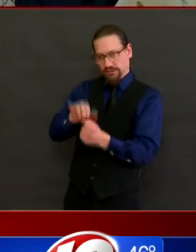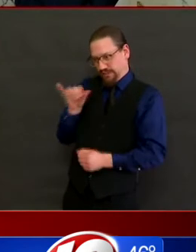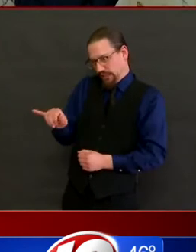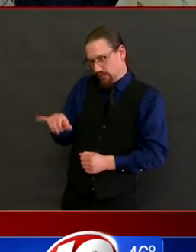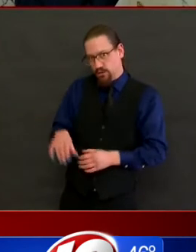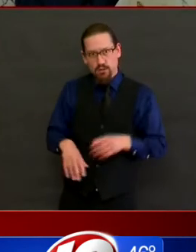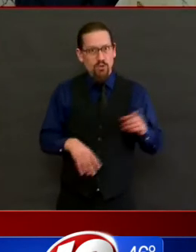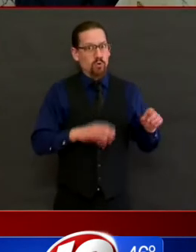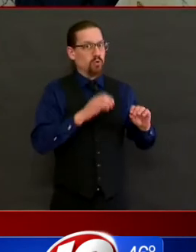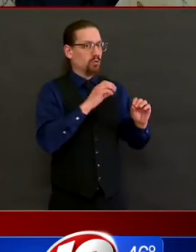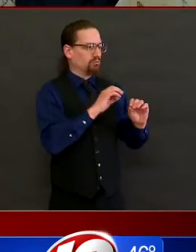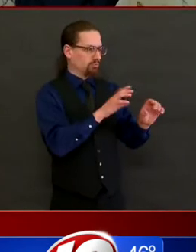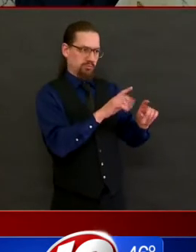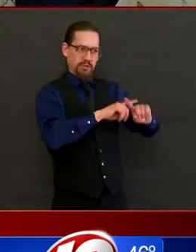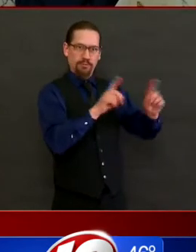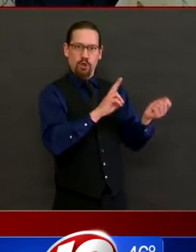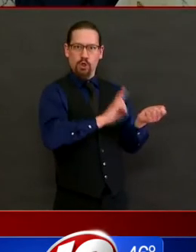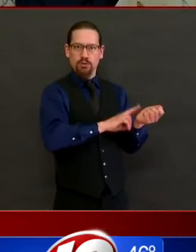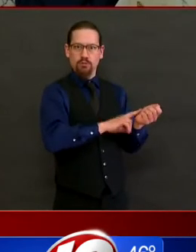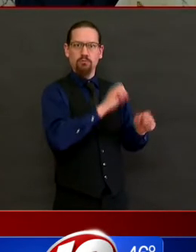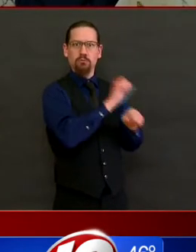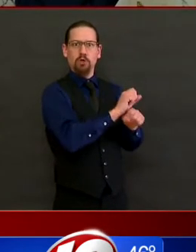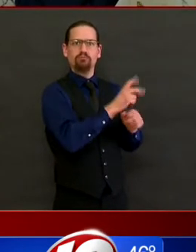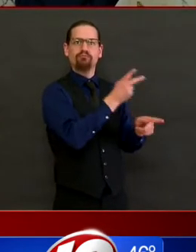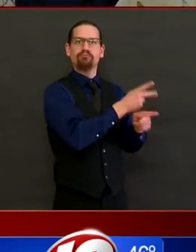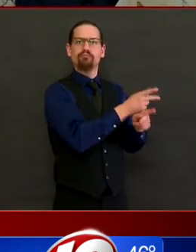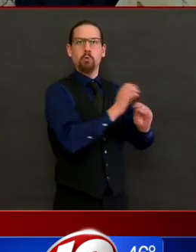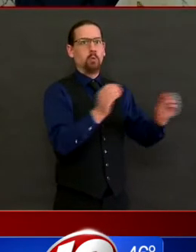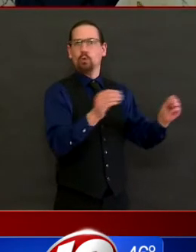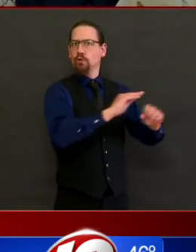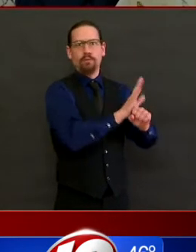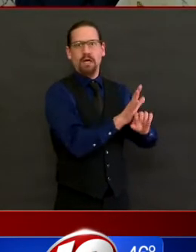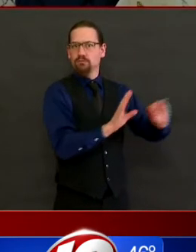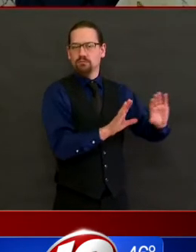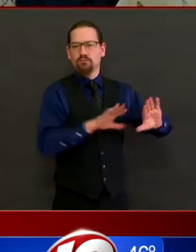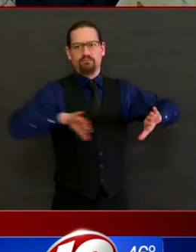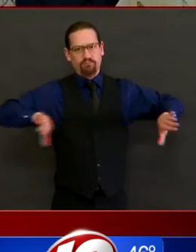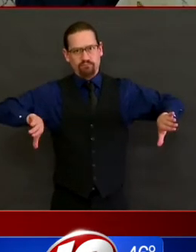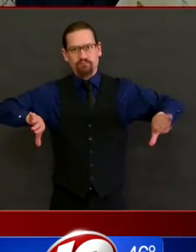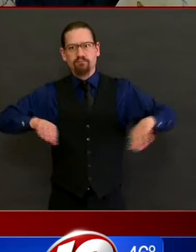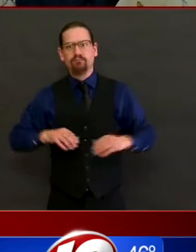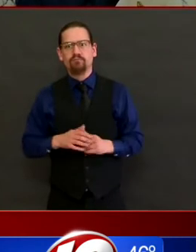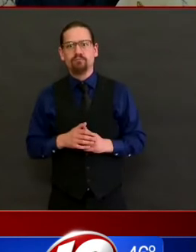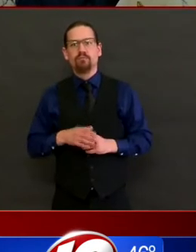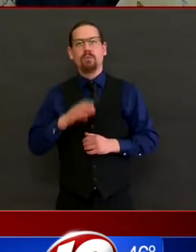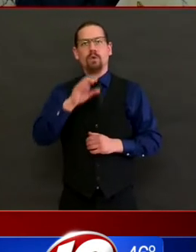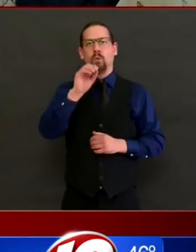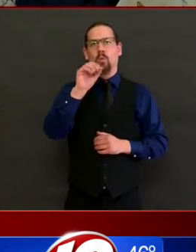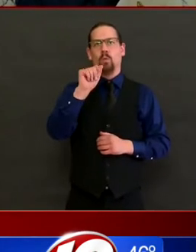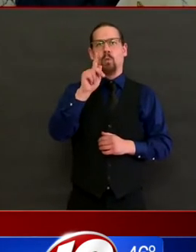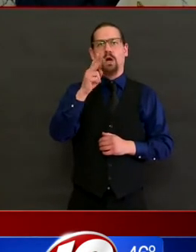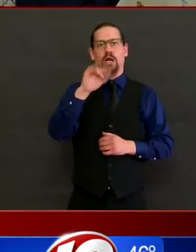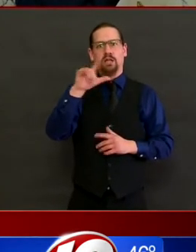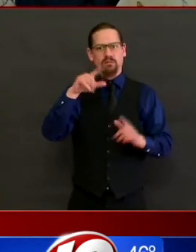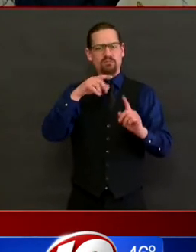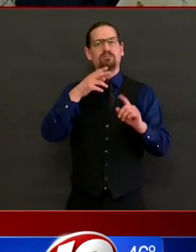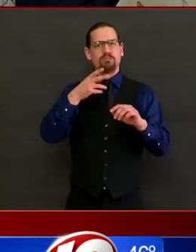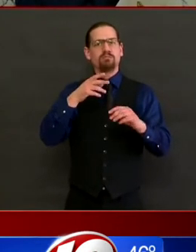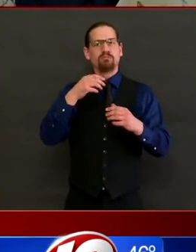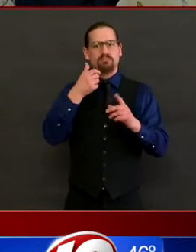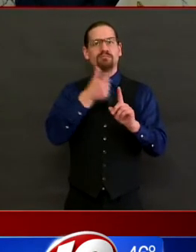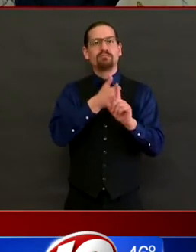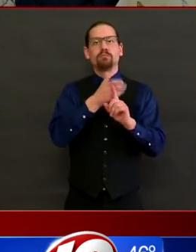level of support and staffing to meet the complex needs of their residents particularly